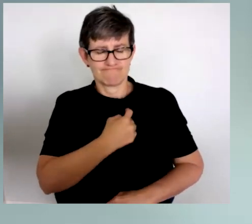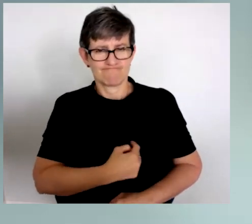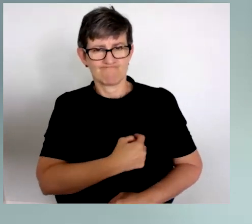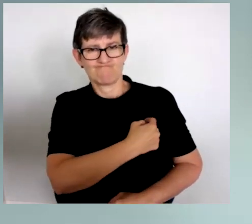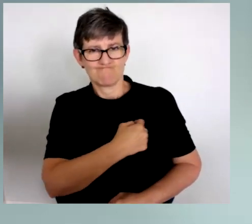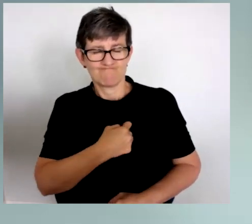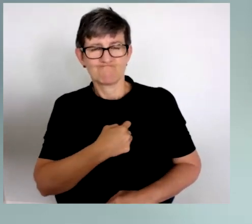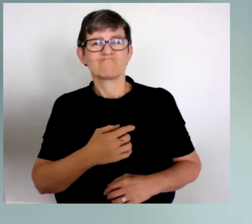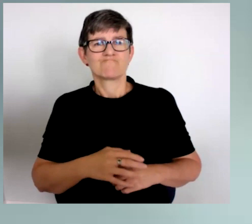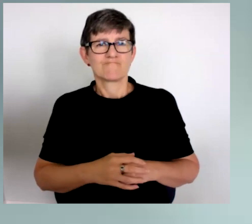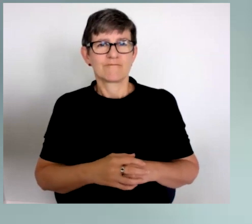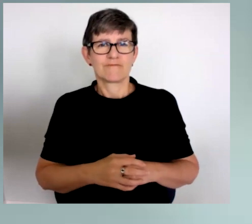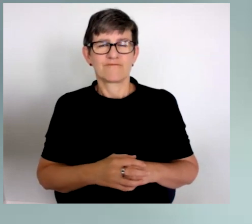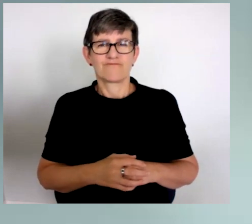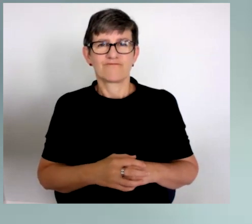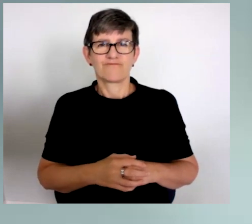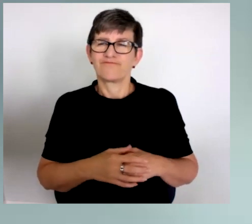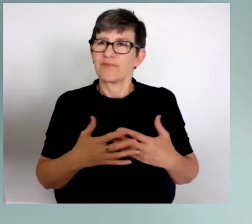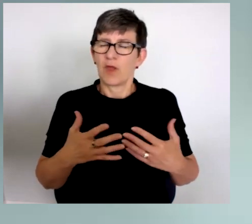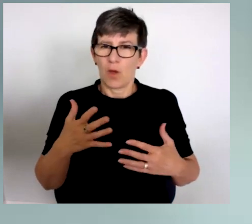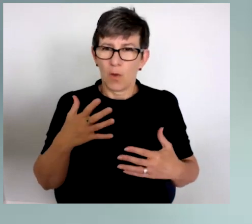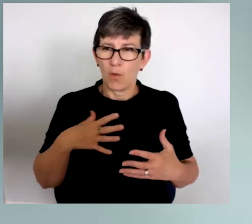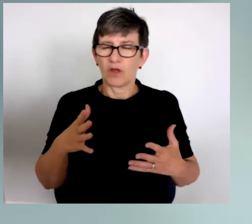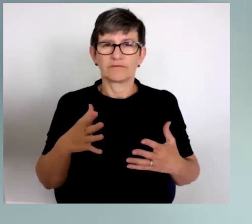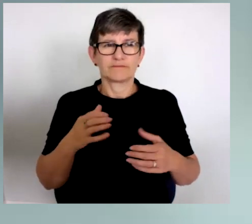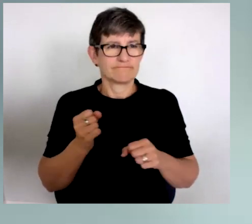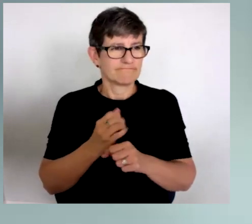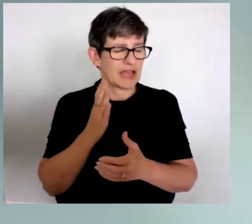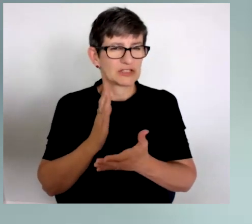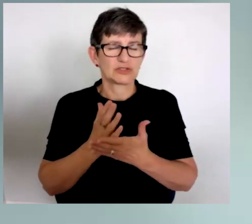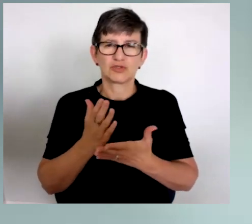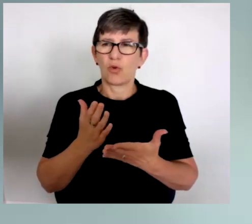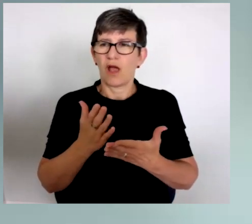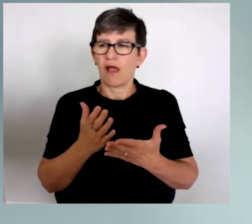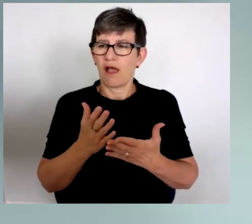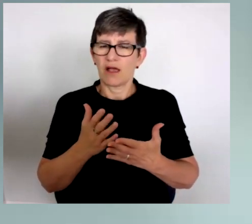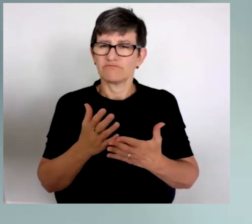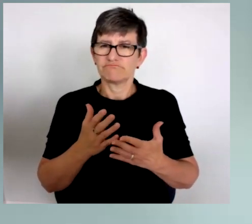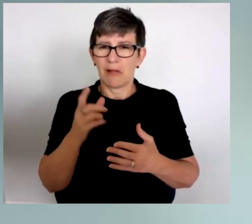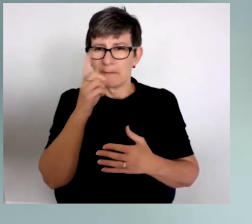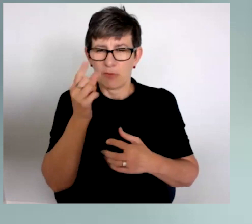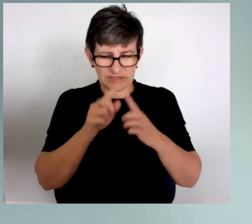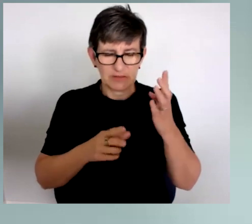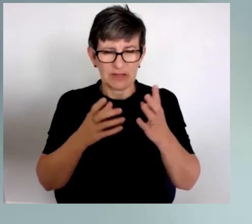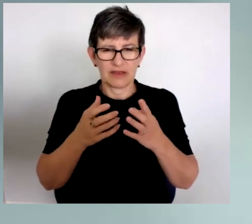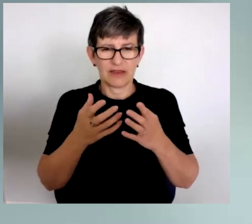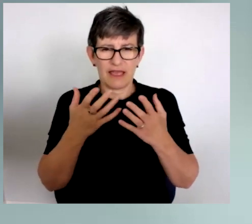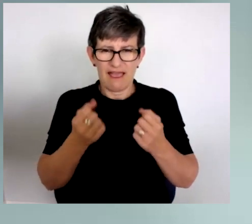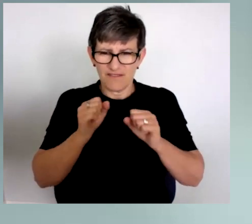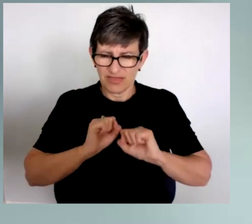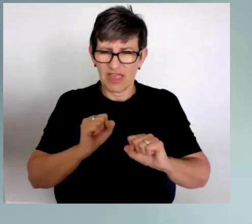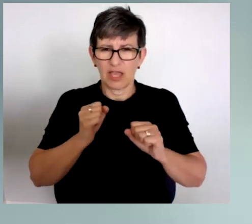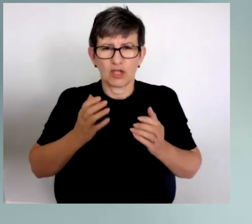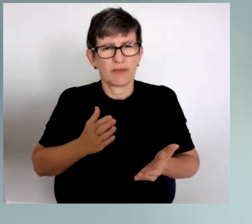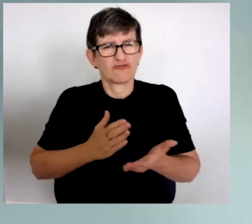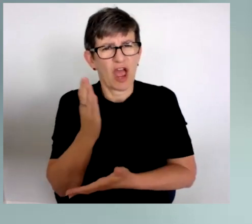to, you know, upholding the human rights of people with disability, there's nothing like that to give you